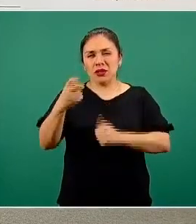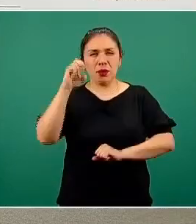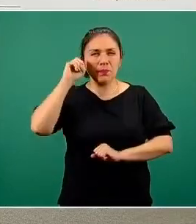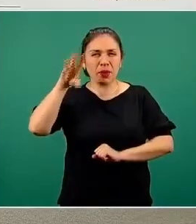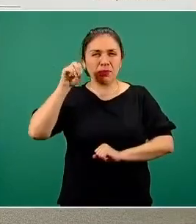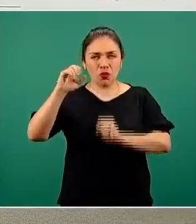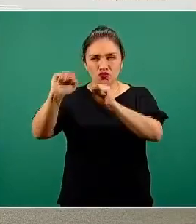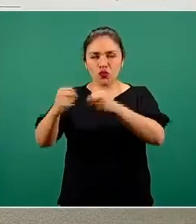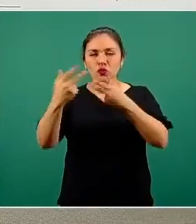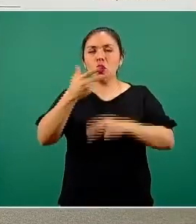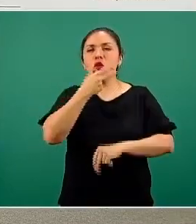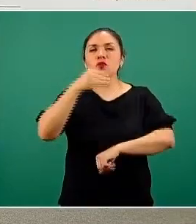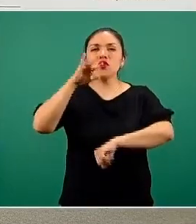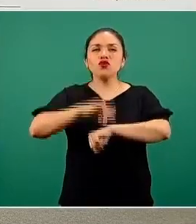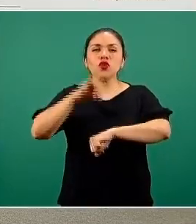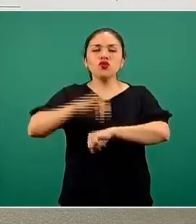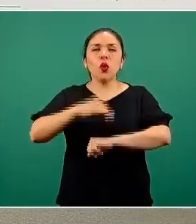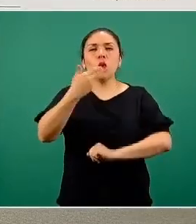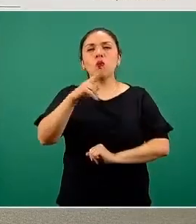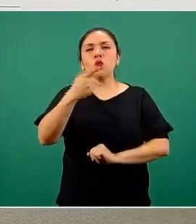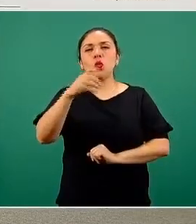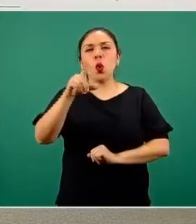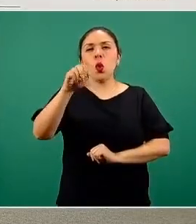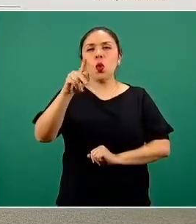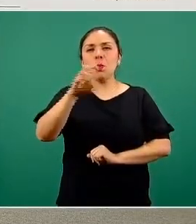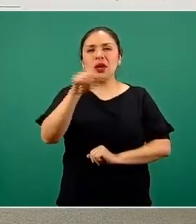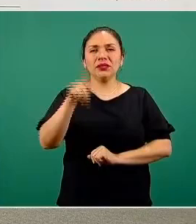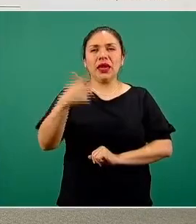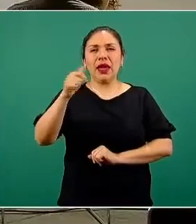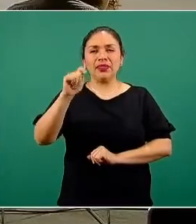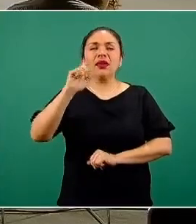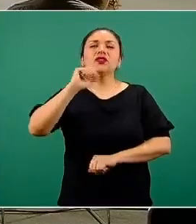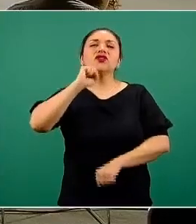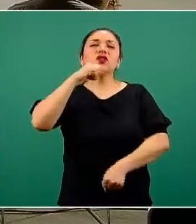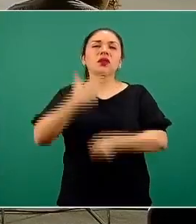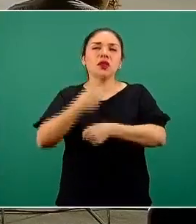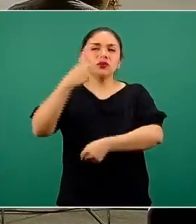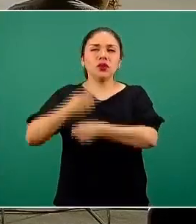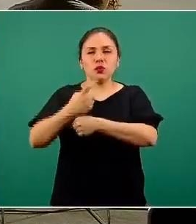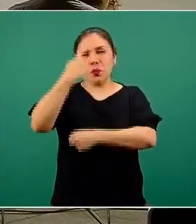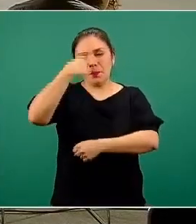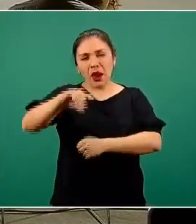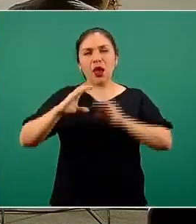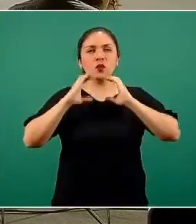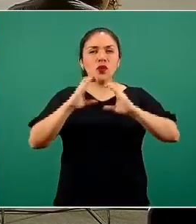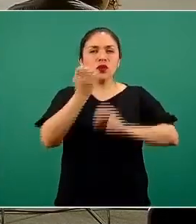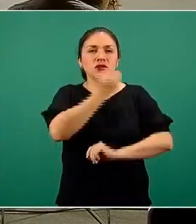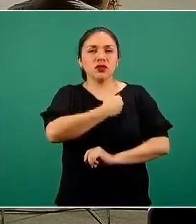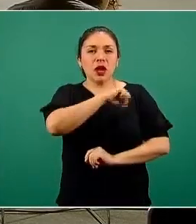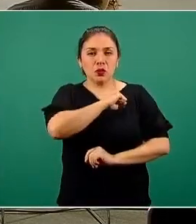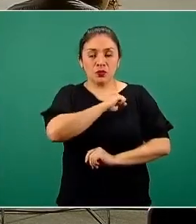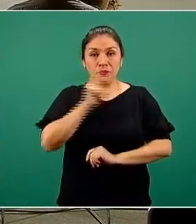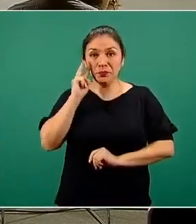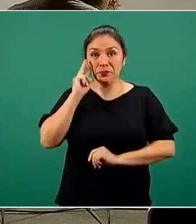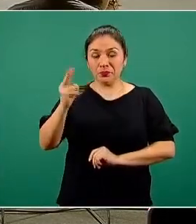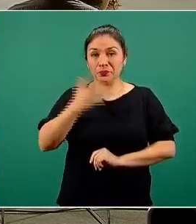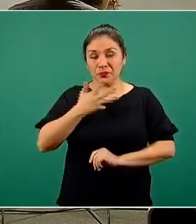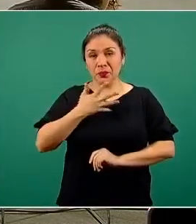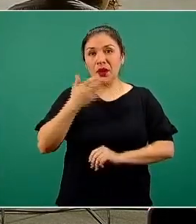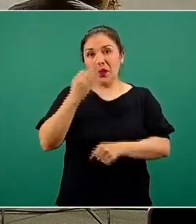the Dr. Hugo López-Gatell, subsecretario de Prevención y Promoción de la Salud. He's going to be able